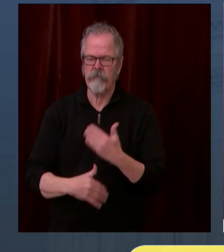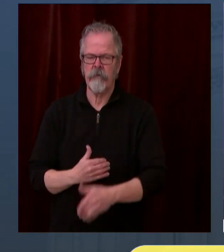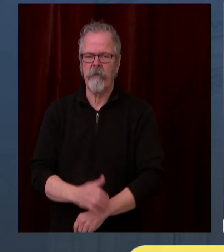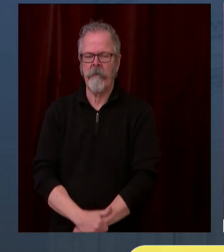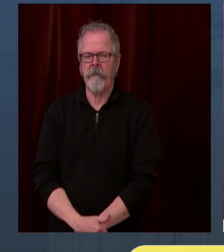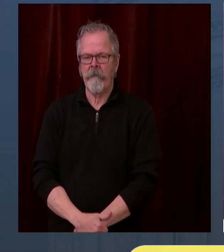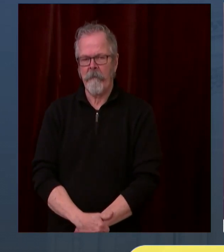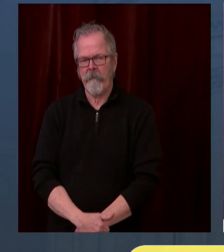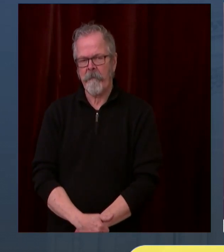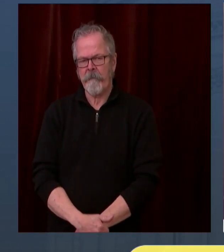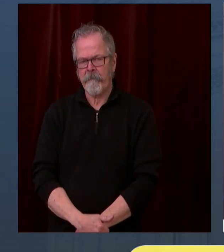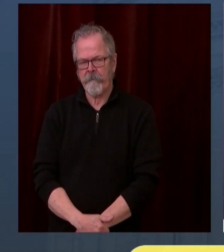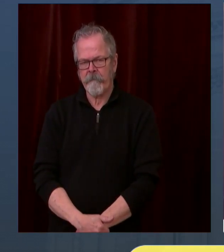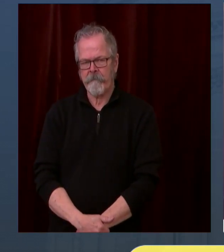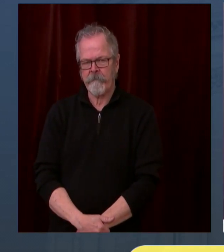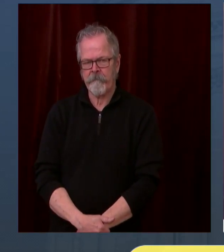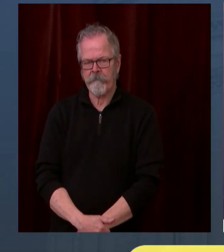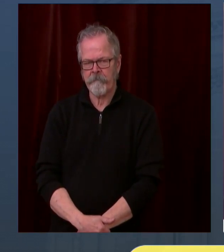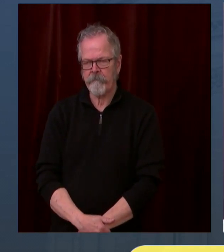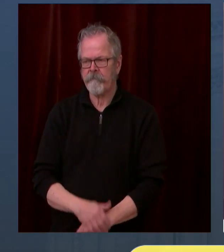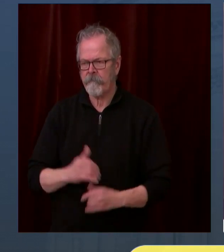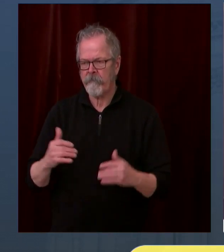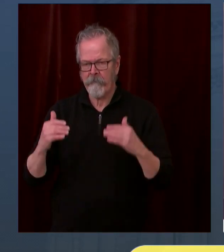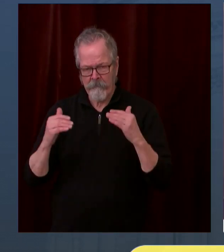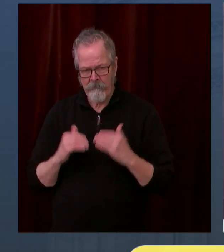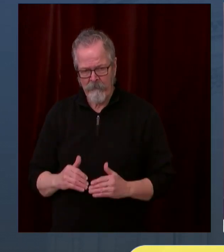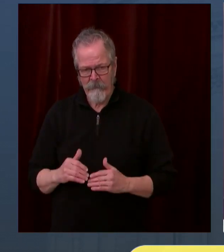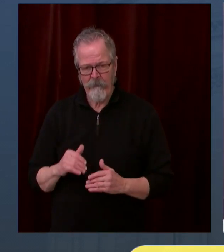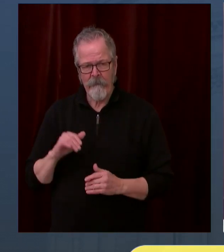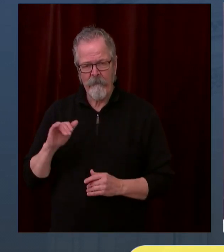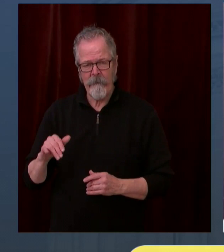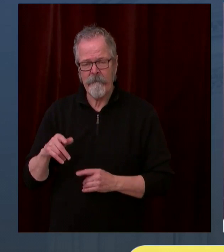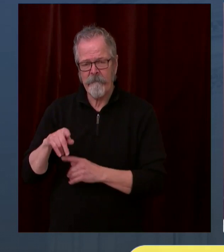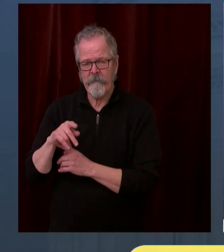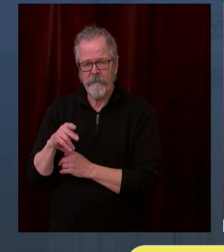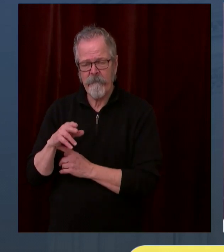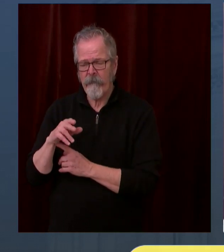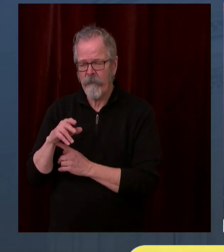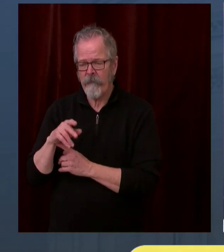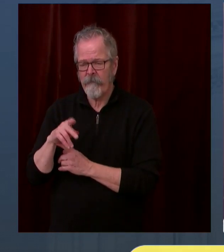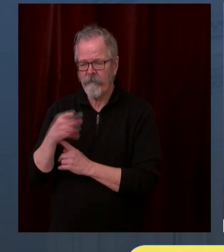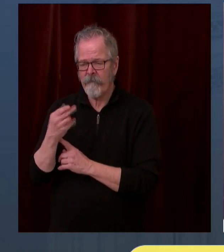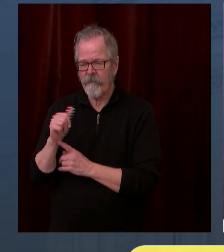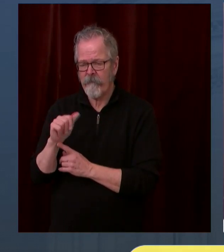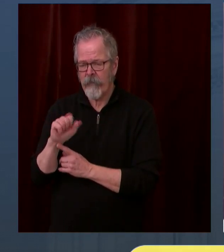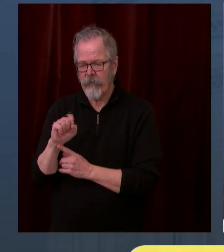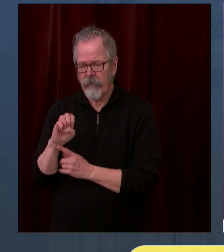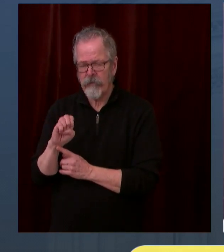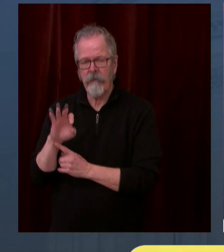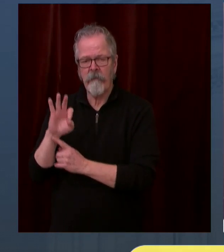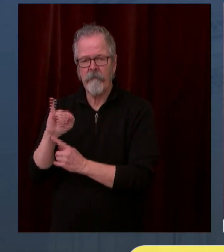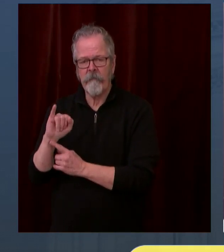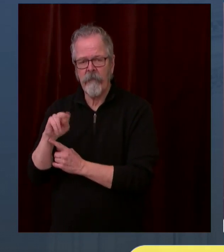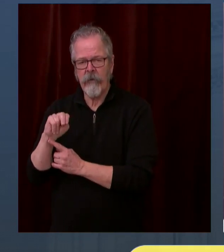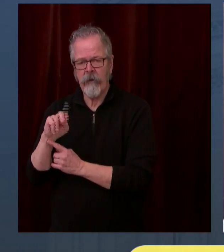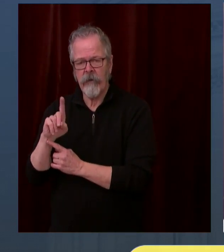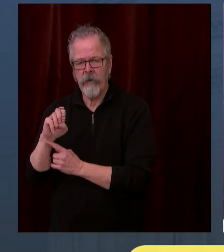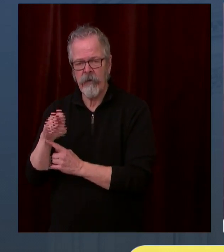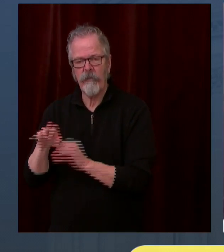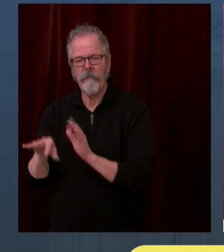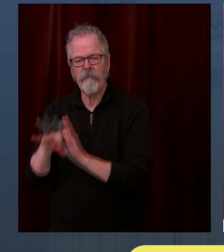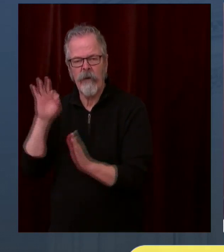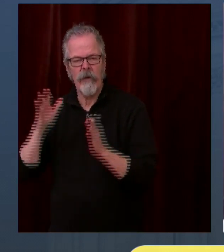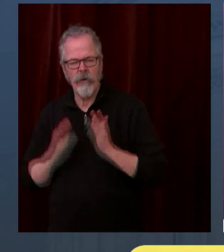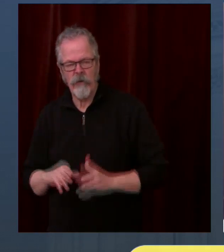phase finder, it will show locations on where the vaccine has been delivered. And so